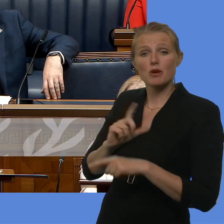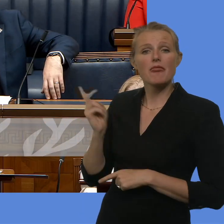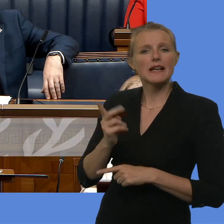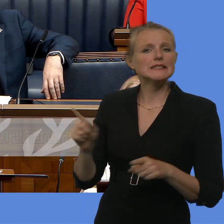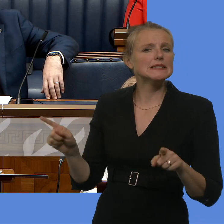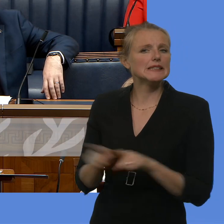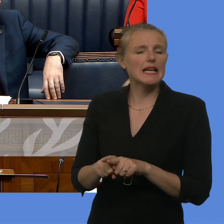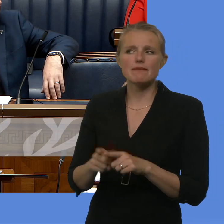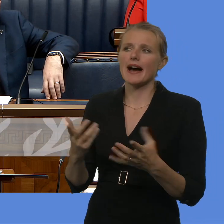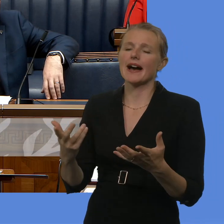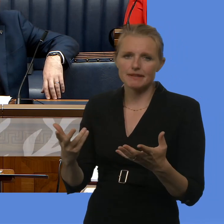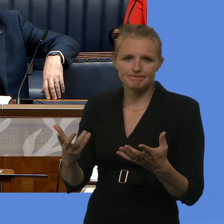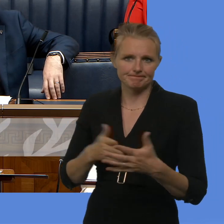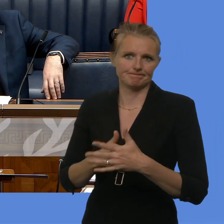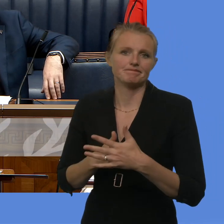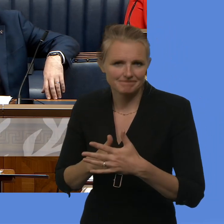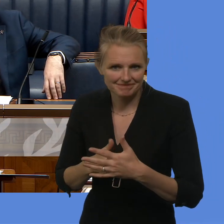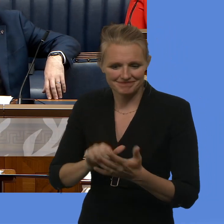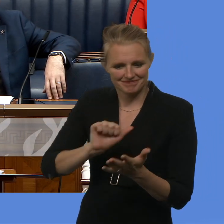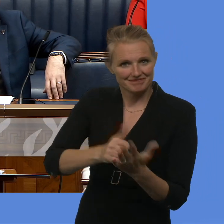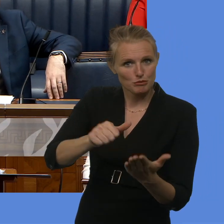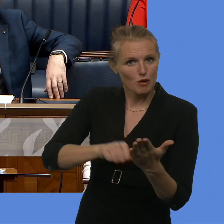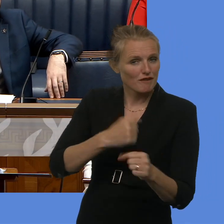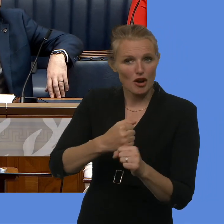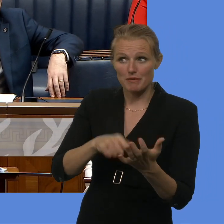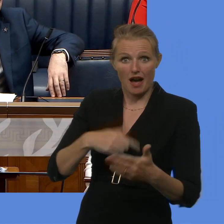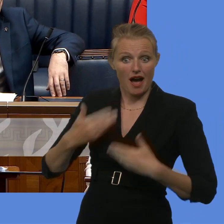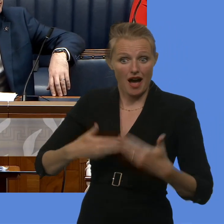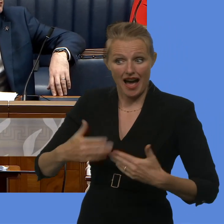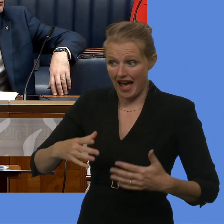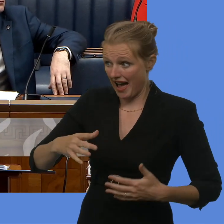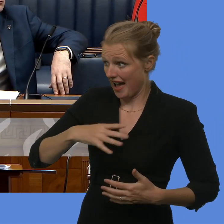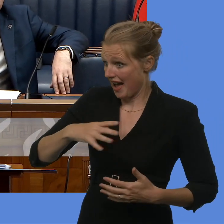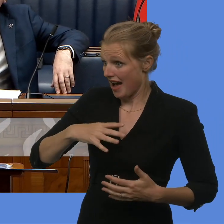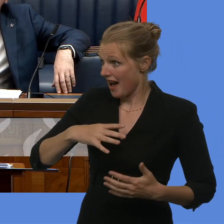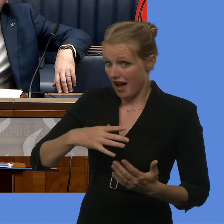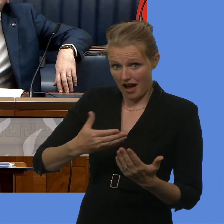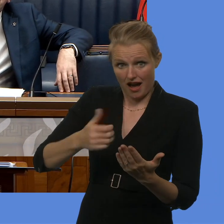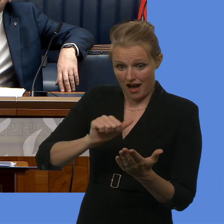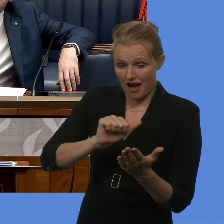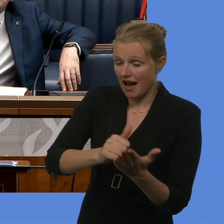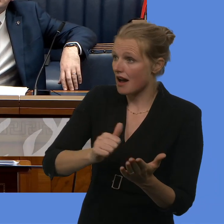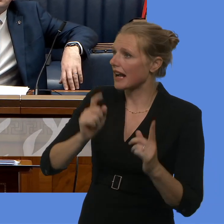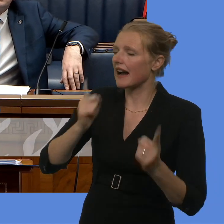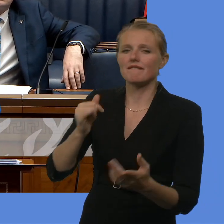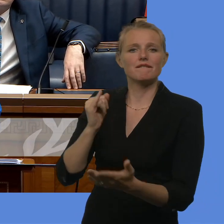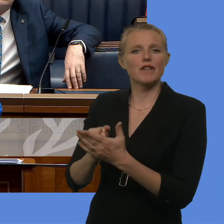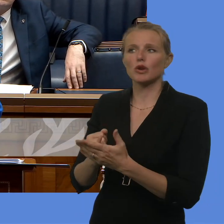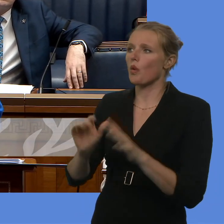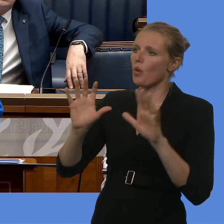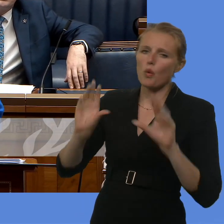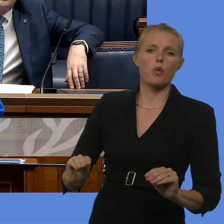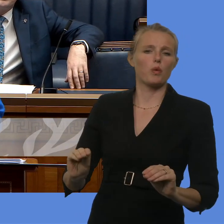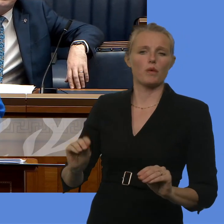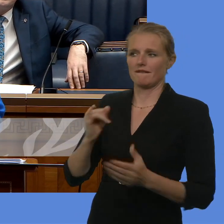similar position in relation to their programme for government, where they have got to a point where it was reasonably well developed, but they will have to pause the